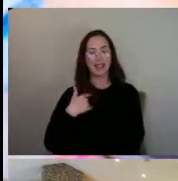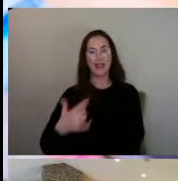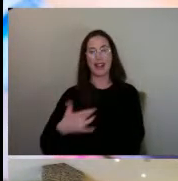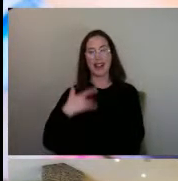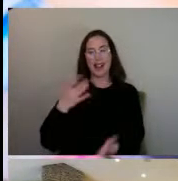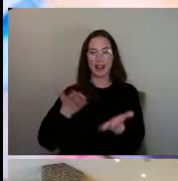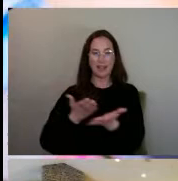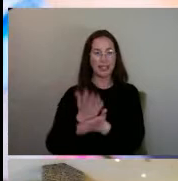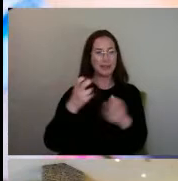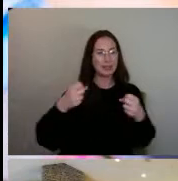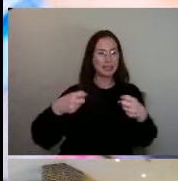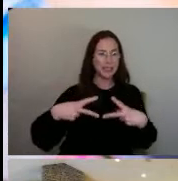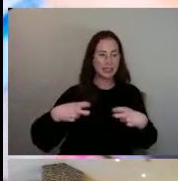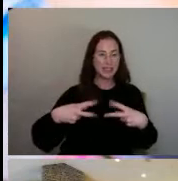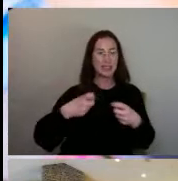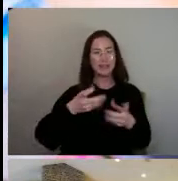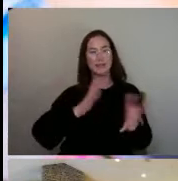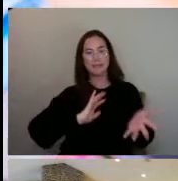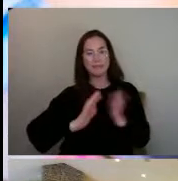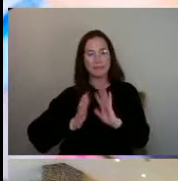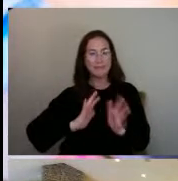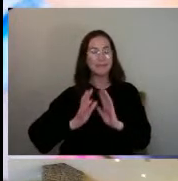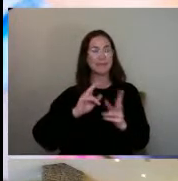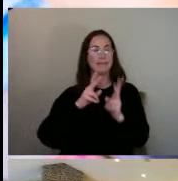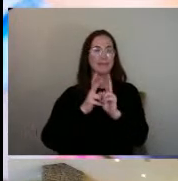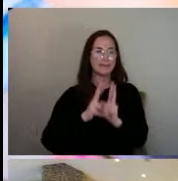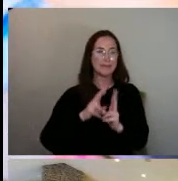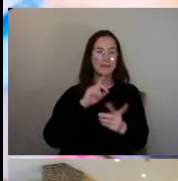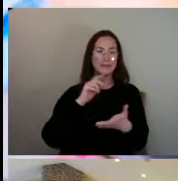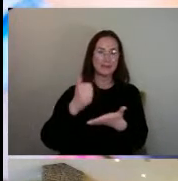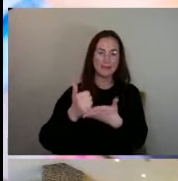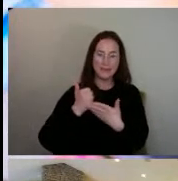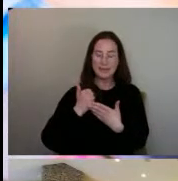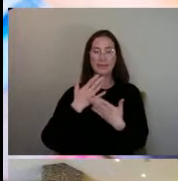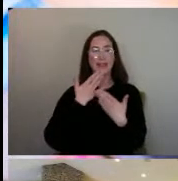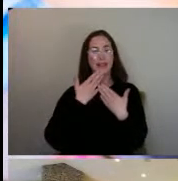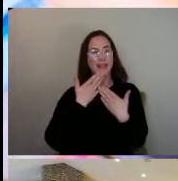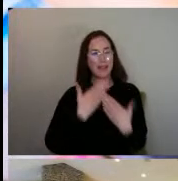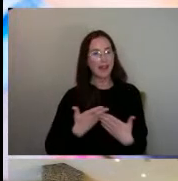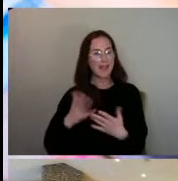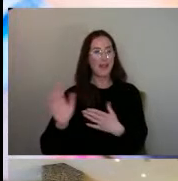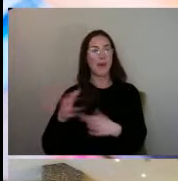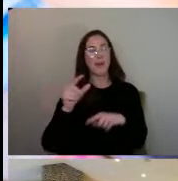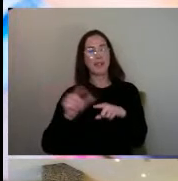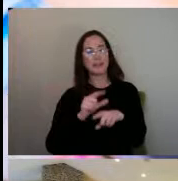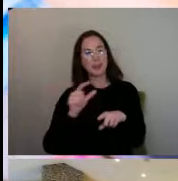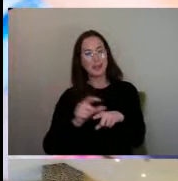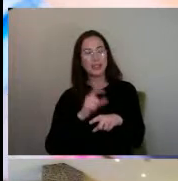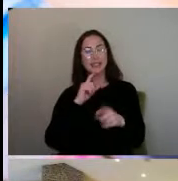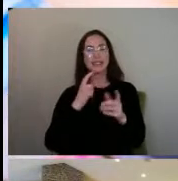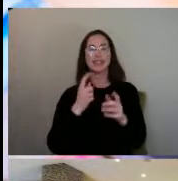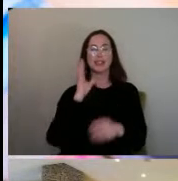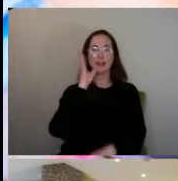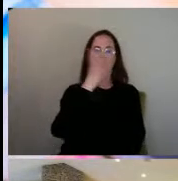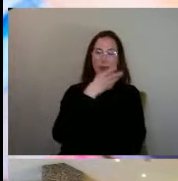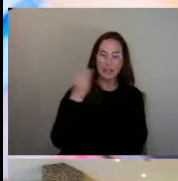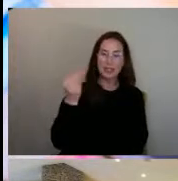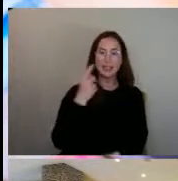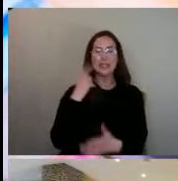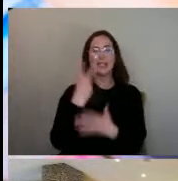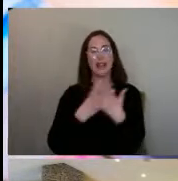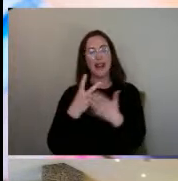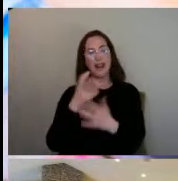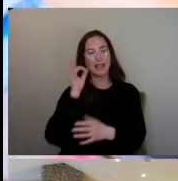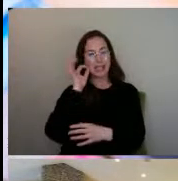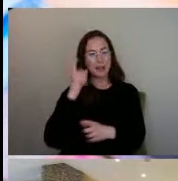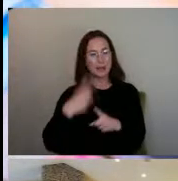captioning and BSL support. Thank you for all of our sponsors to Pritiz, Arts Council England and the